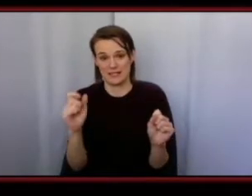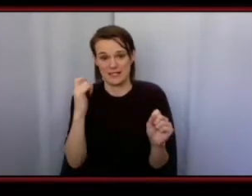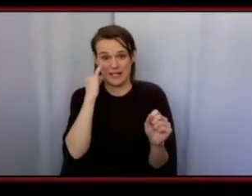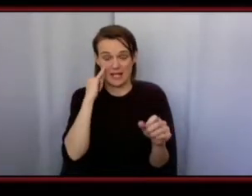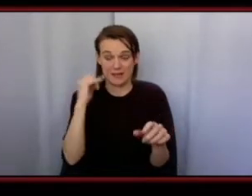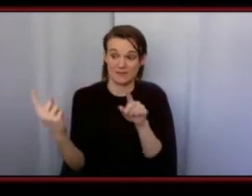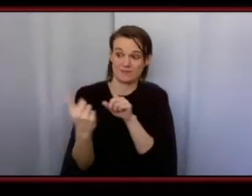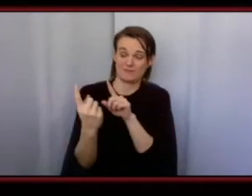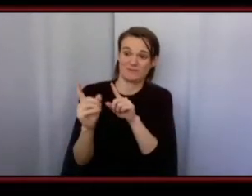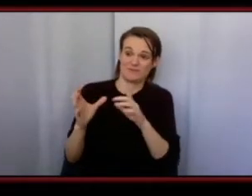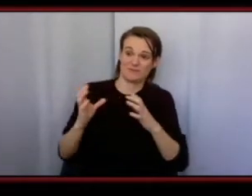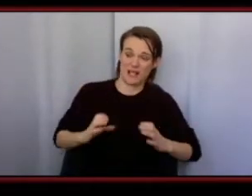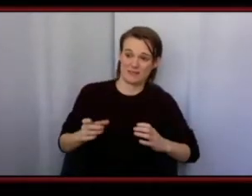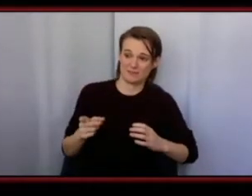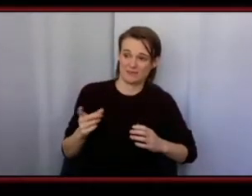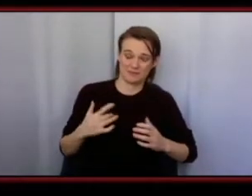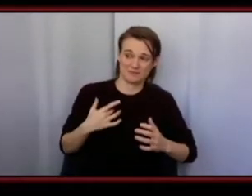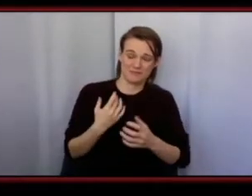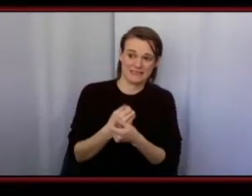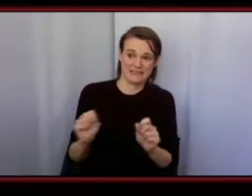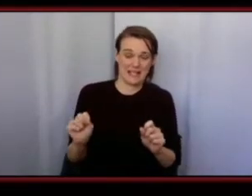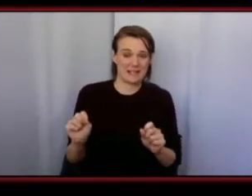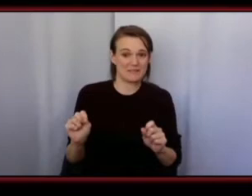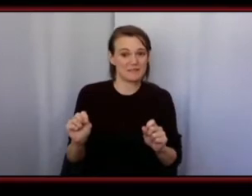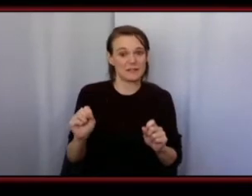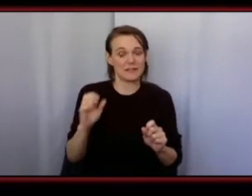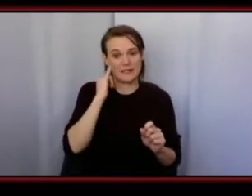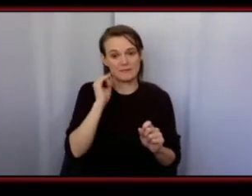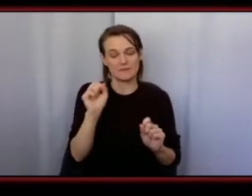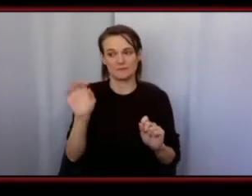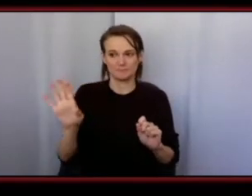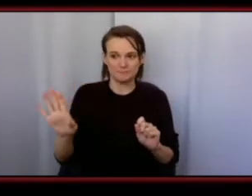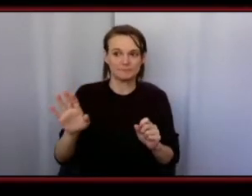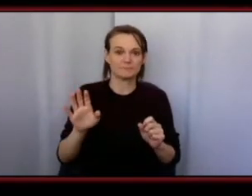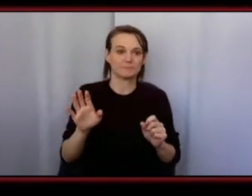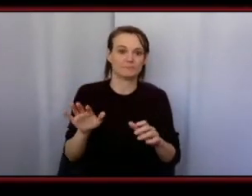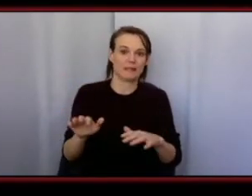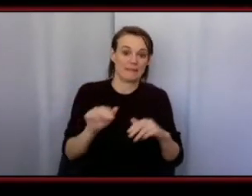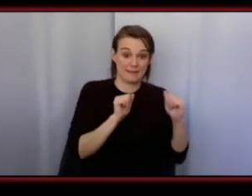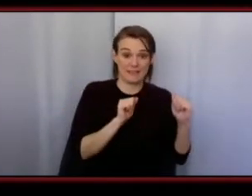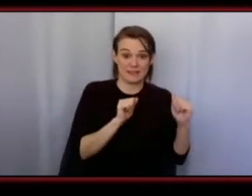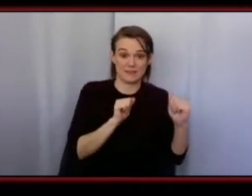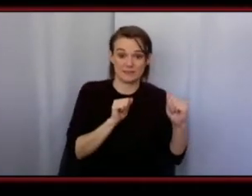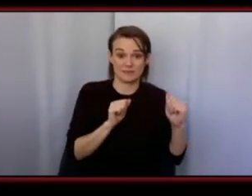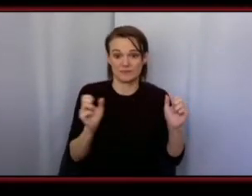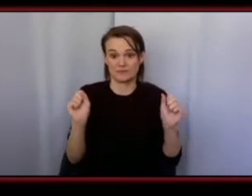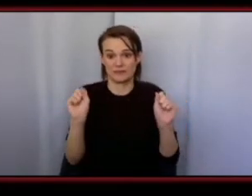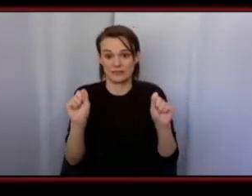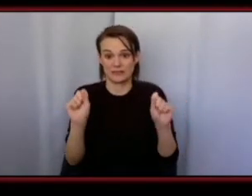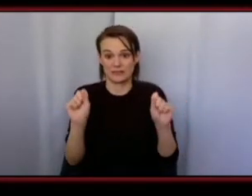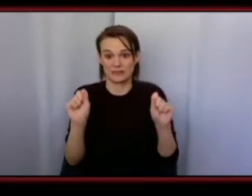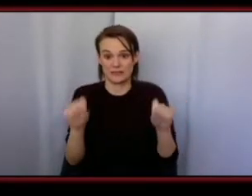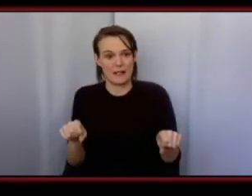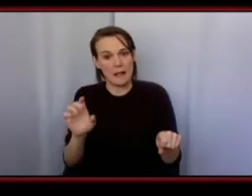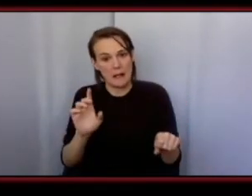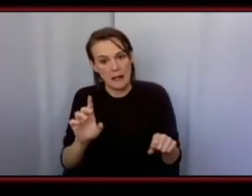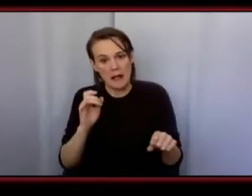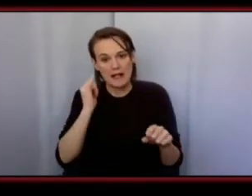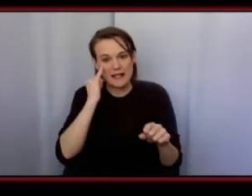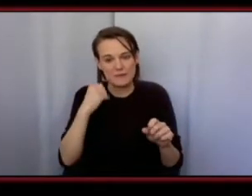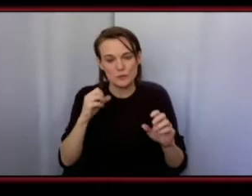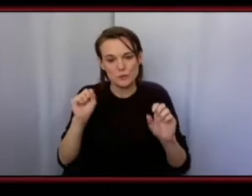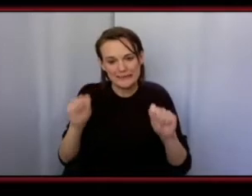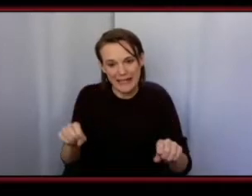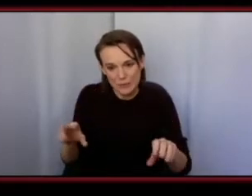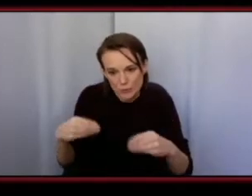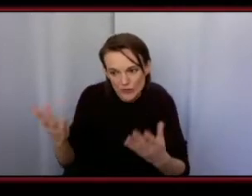doing that then i think if have a safe way to excuse yourself from the situation but if you're able to educate someone and serve them